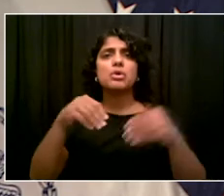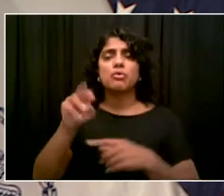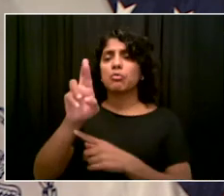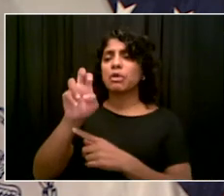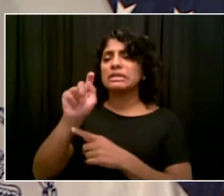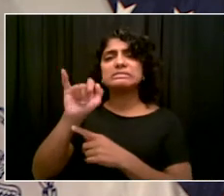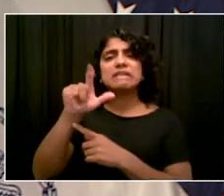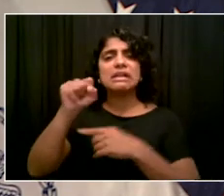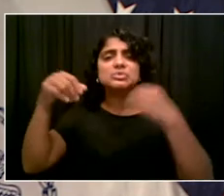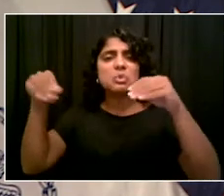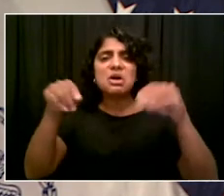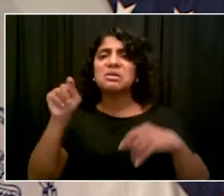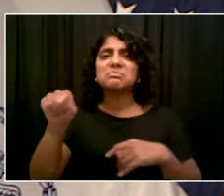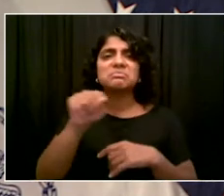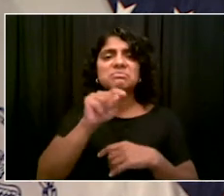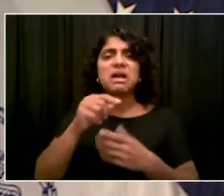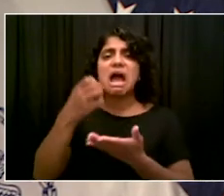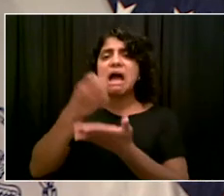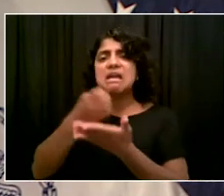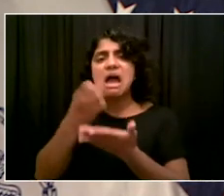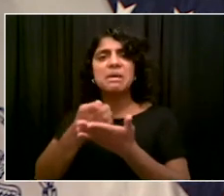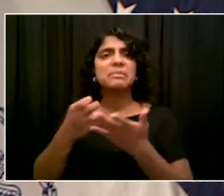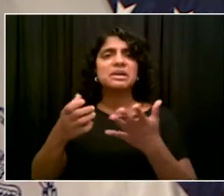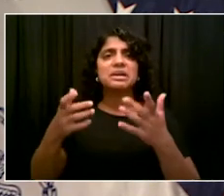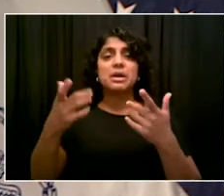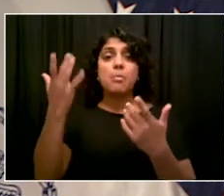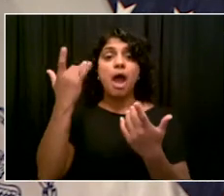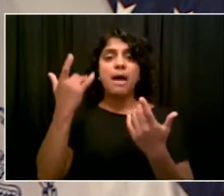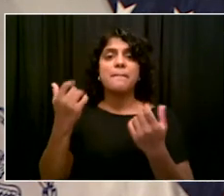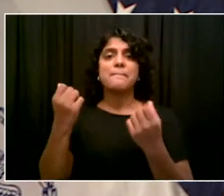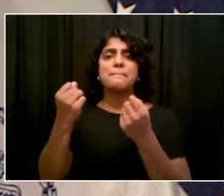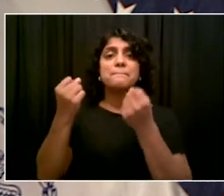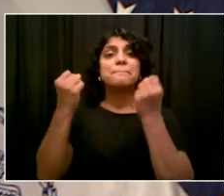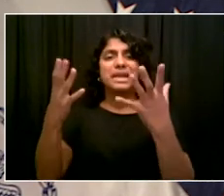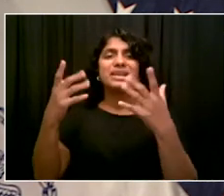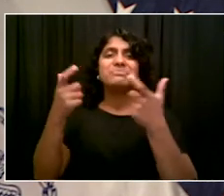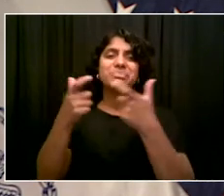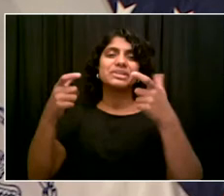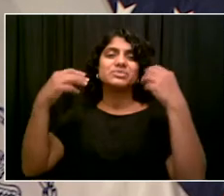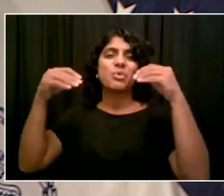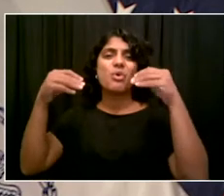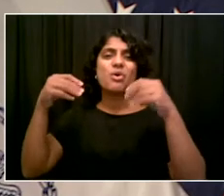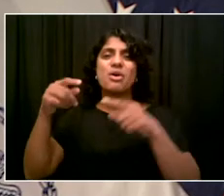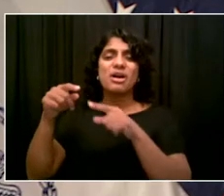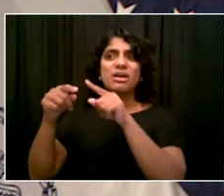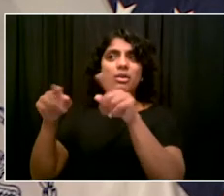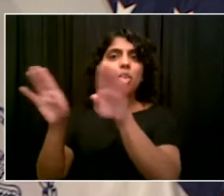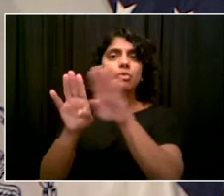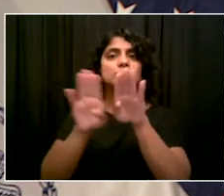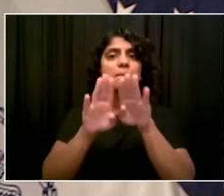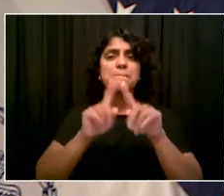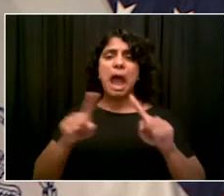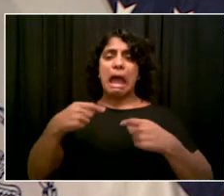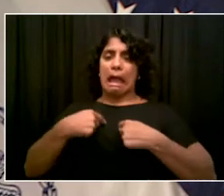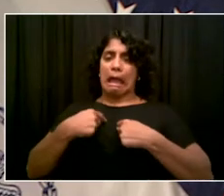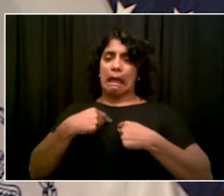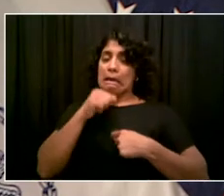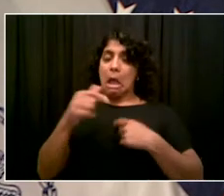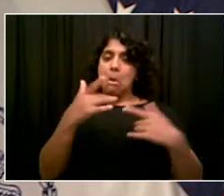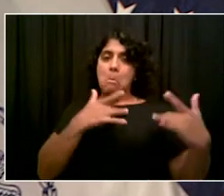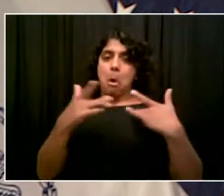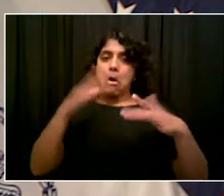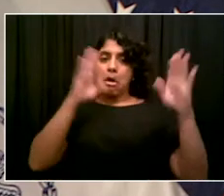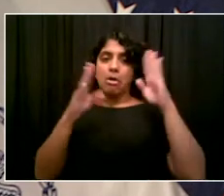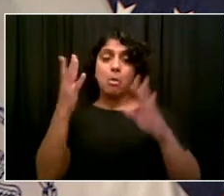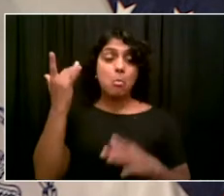economy and the business sector are going to respond to it. So I can't personally read too much into that. I think there's going to be a lot of good